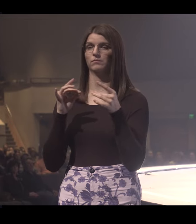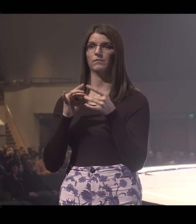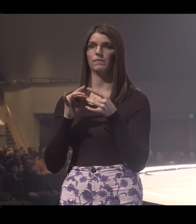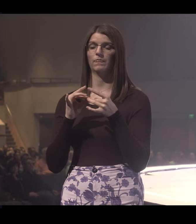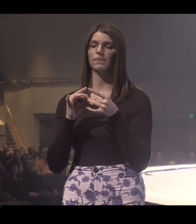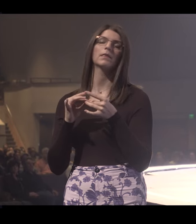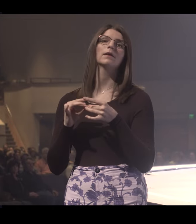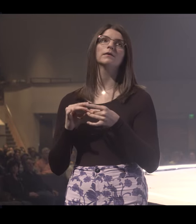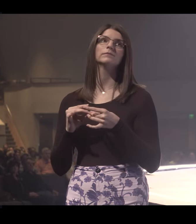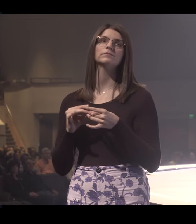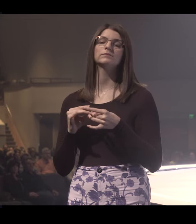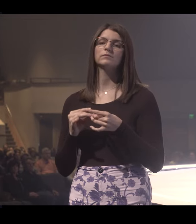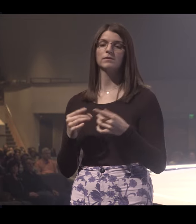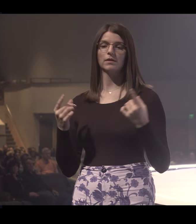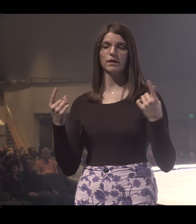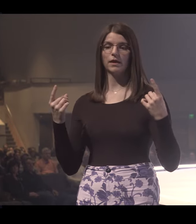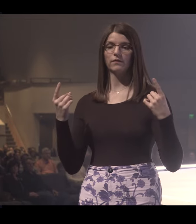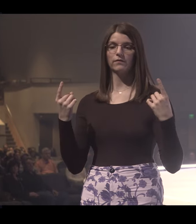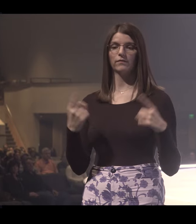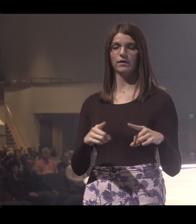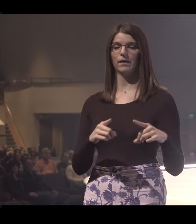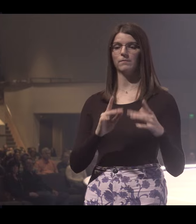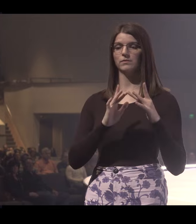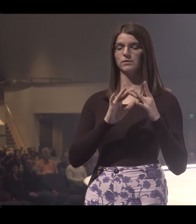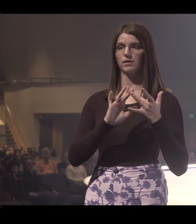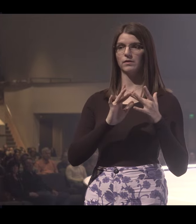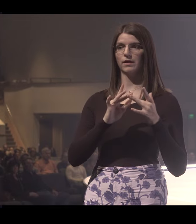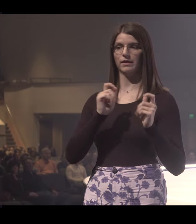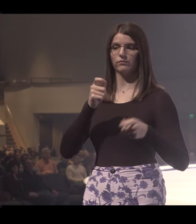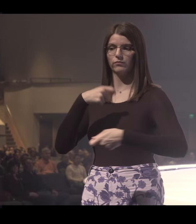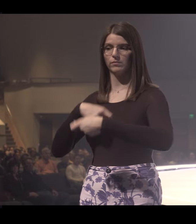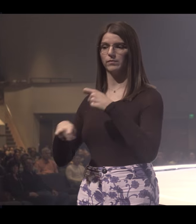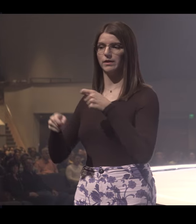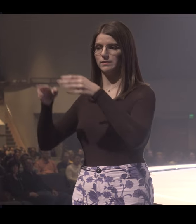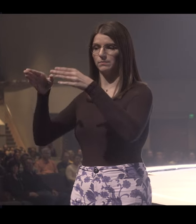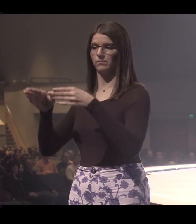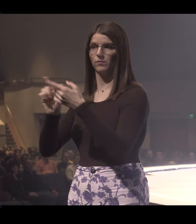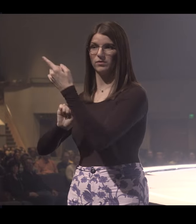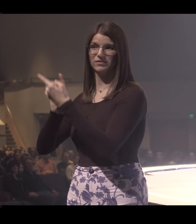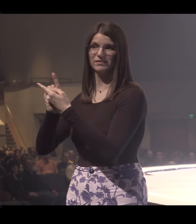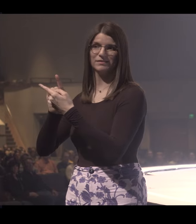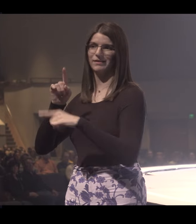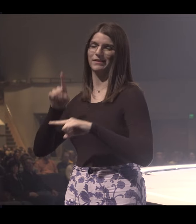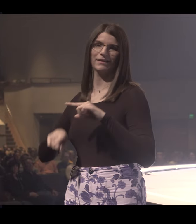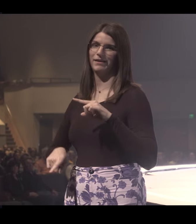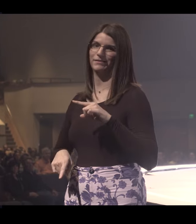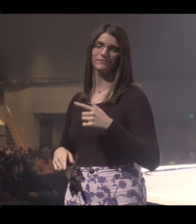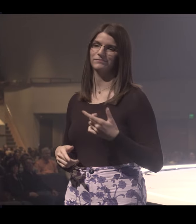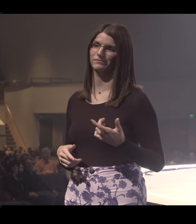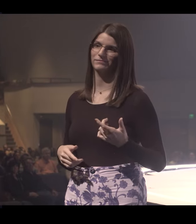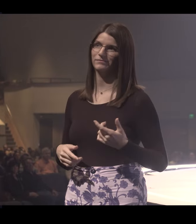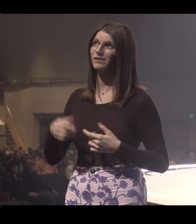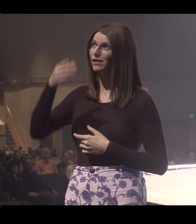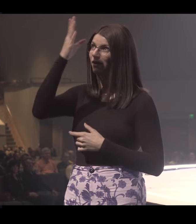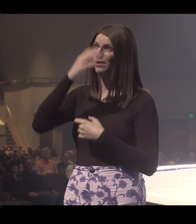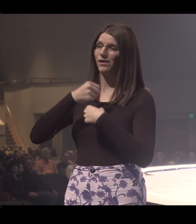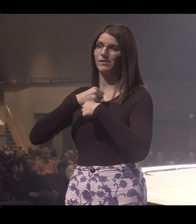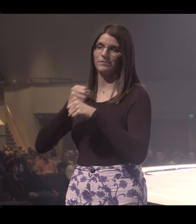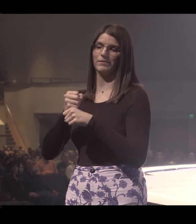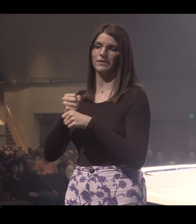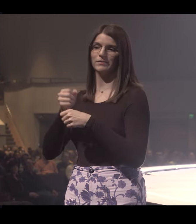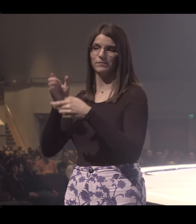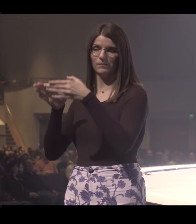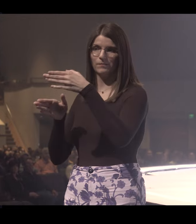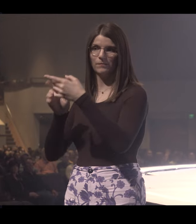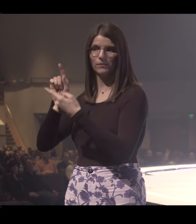Nothing that happens relationally online can replace the power of what happens in person. It is not how God designed